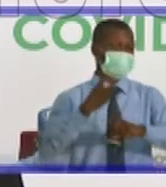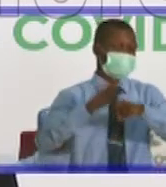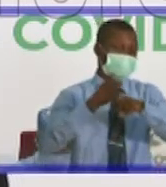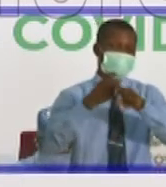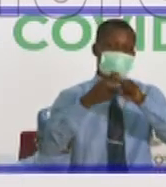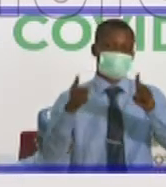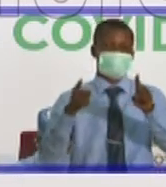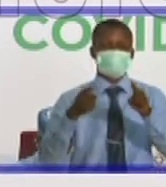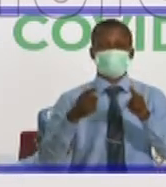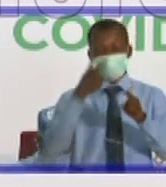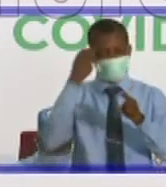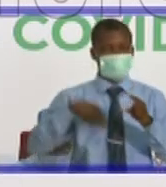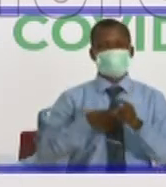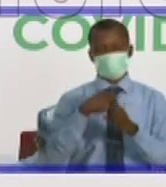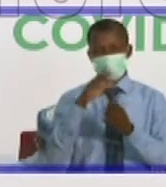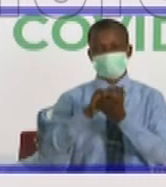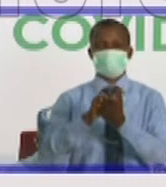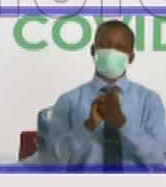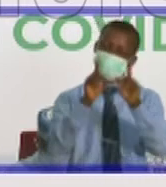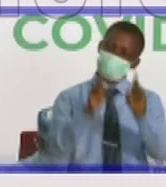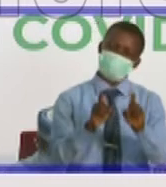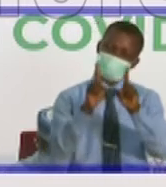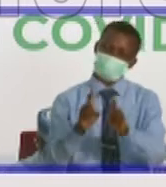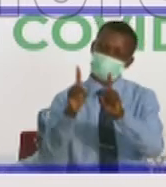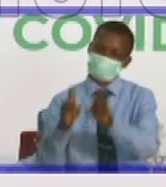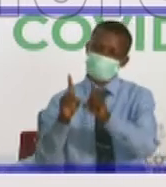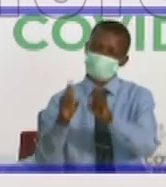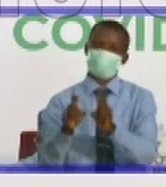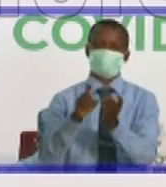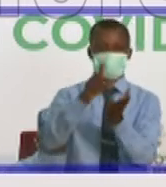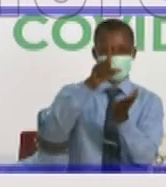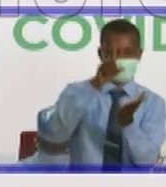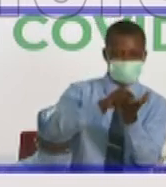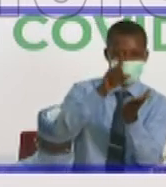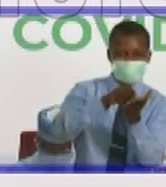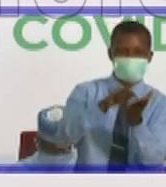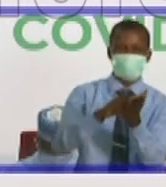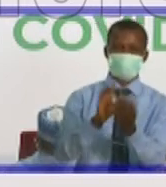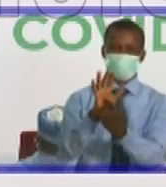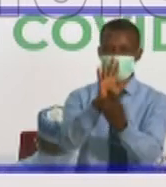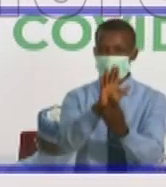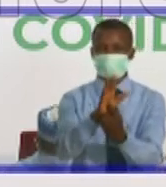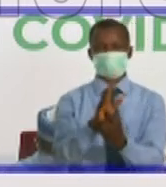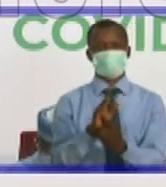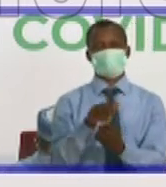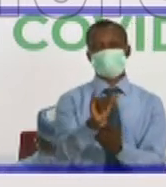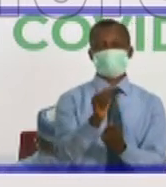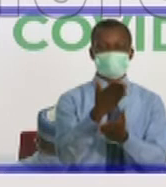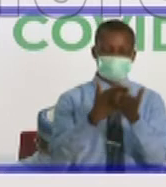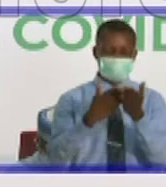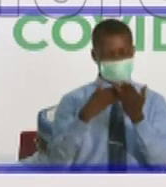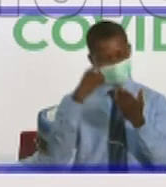saying you have to have a negative test. So even though we have published these results, many physicians are still hesitating